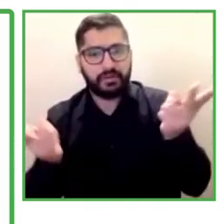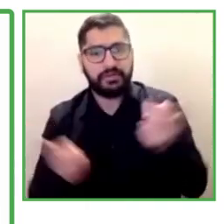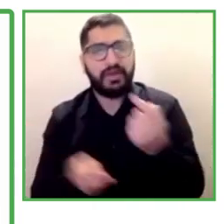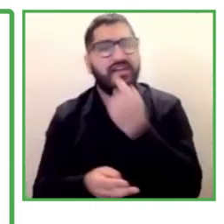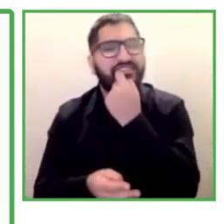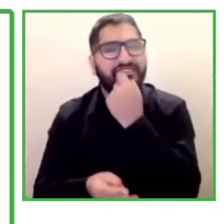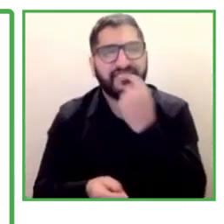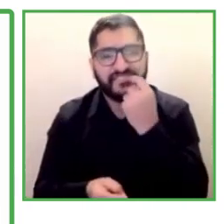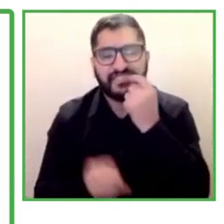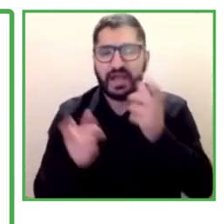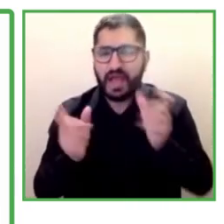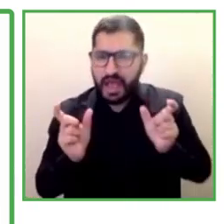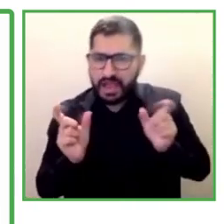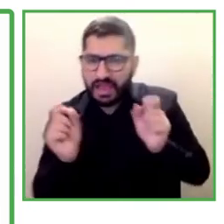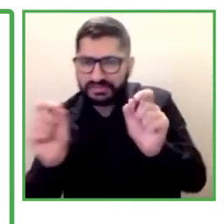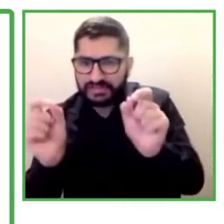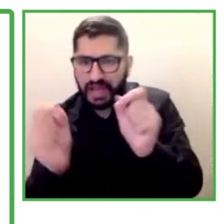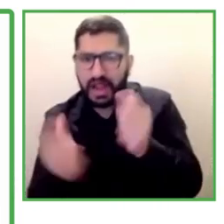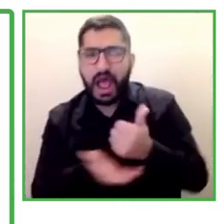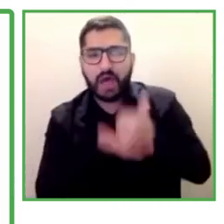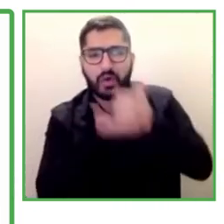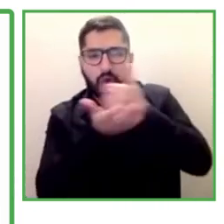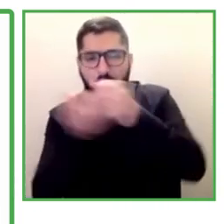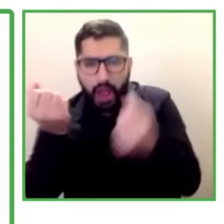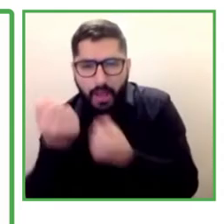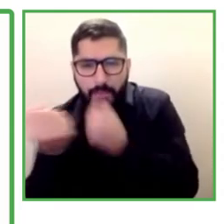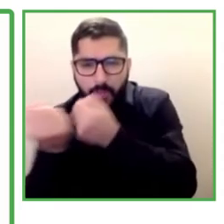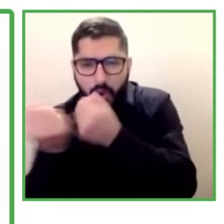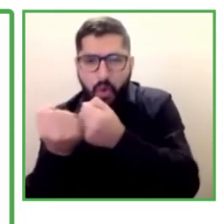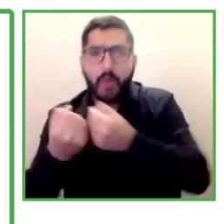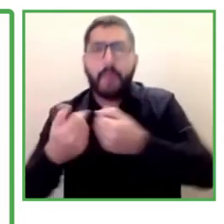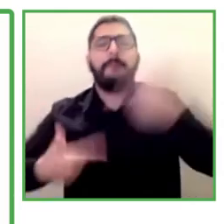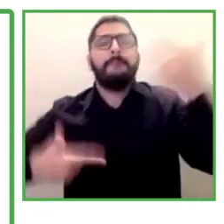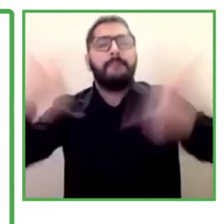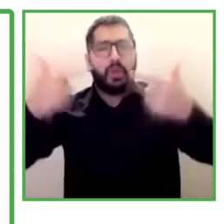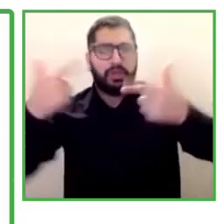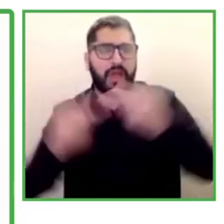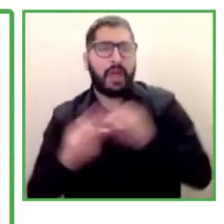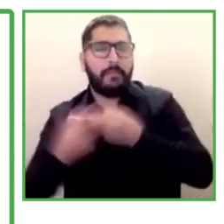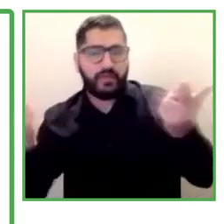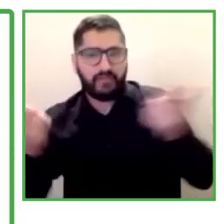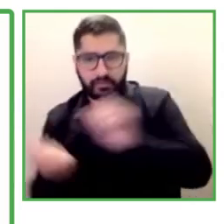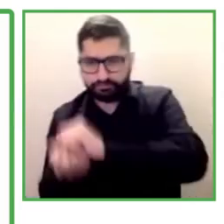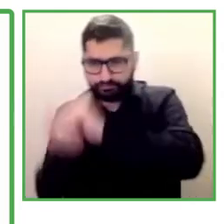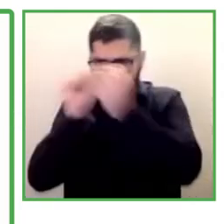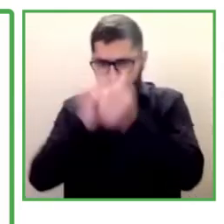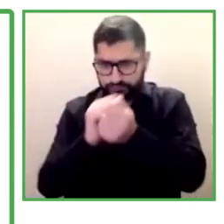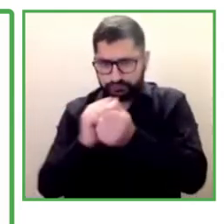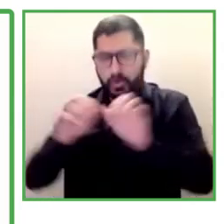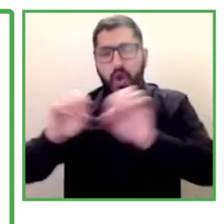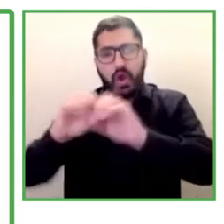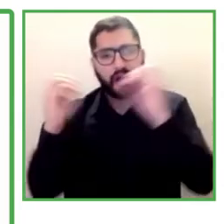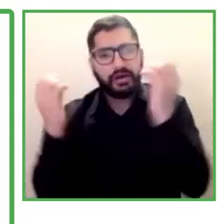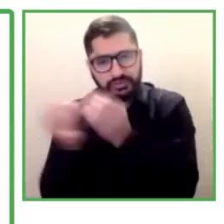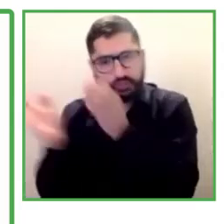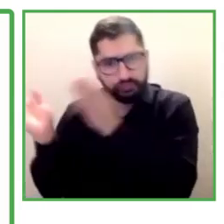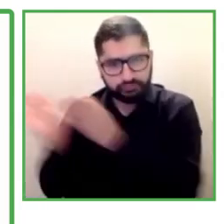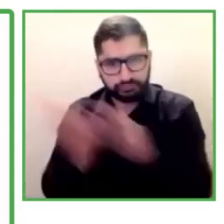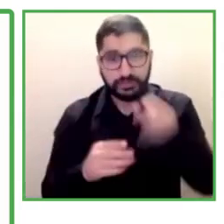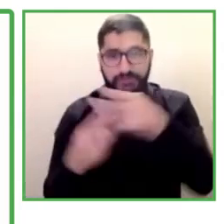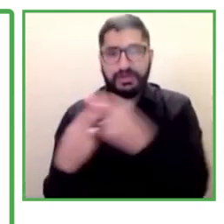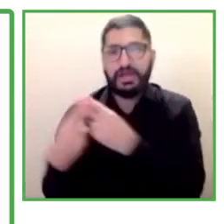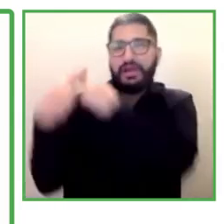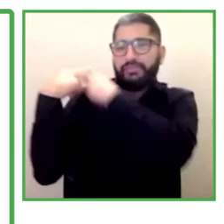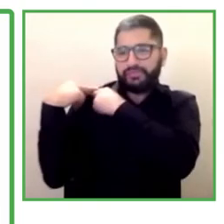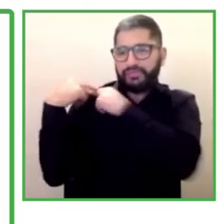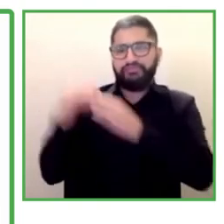consulting for private and public companies in strategy and organizational strategy. And she's now in charge